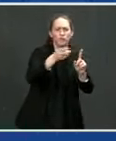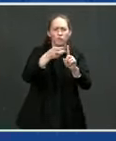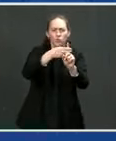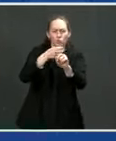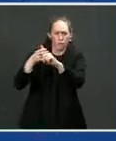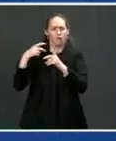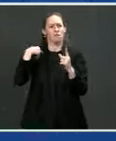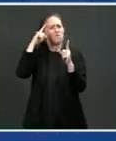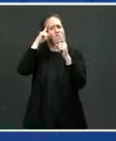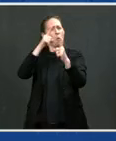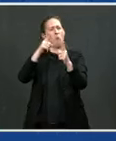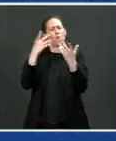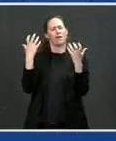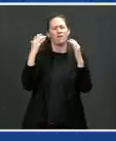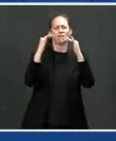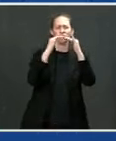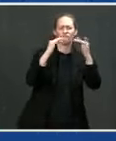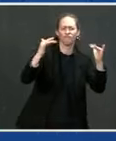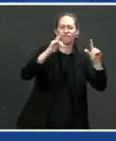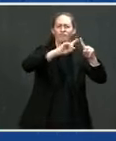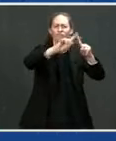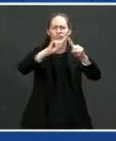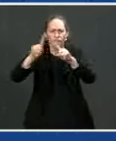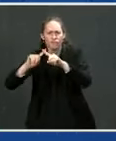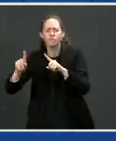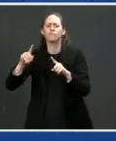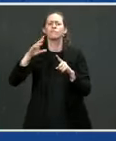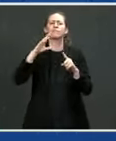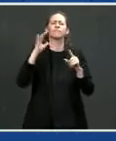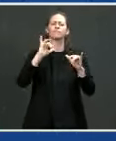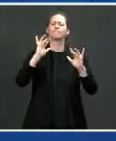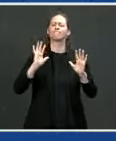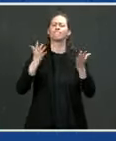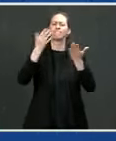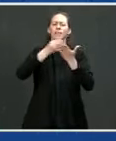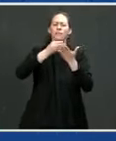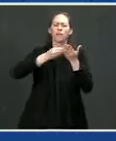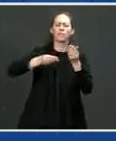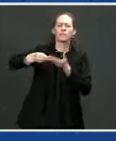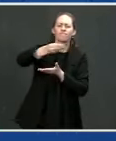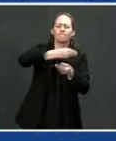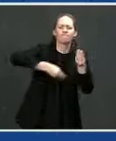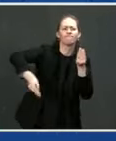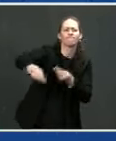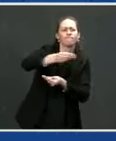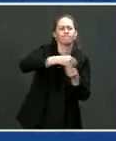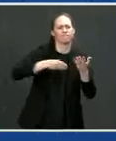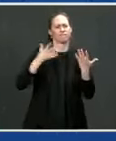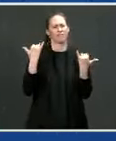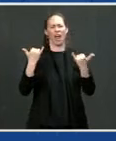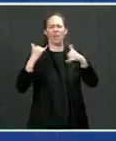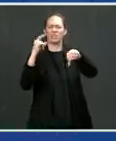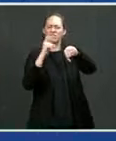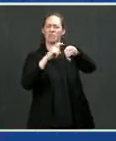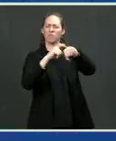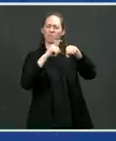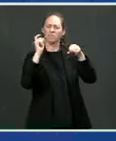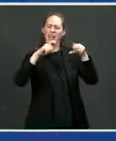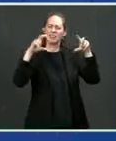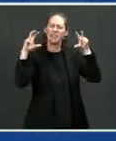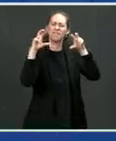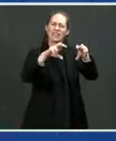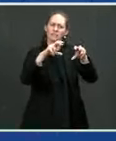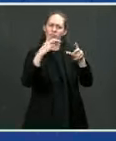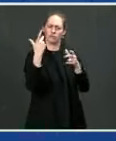and to get this economic diversity we felt like we needed to invest in green infrastructure and technology and certainly